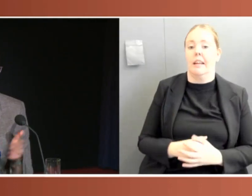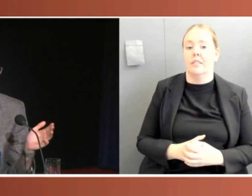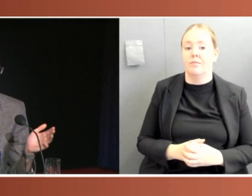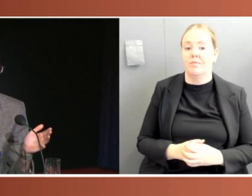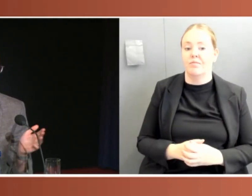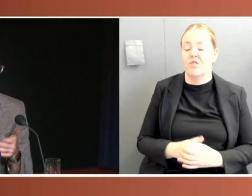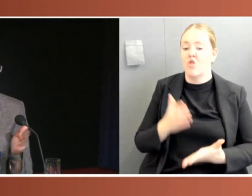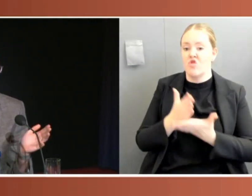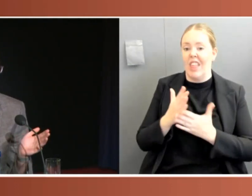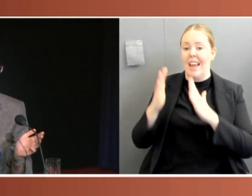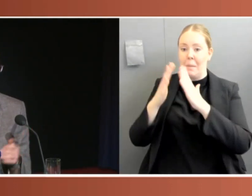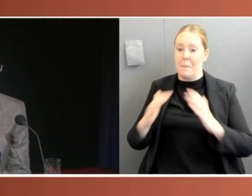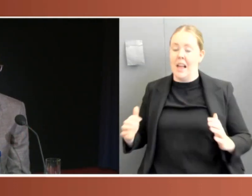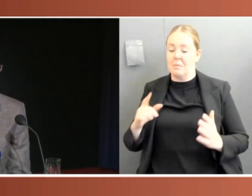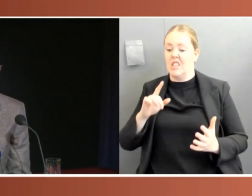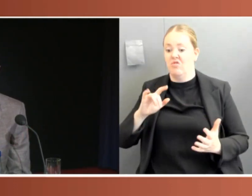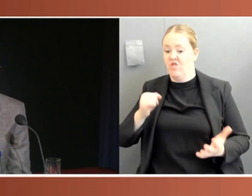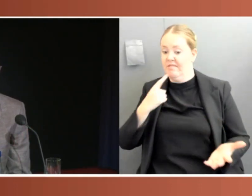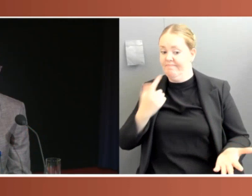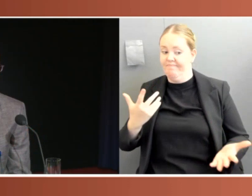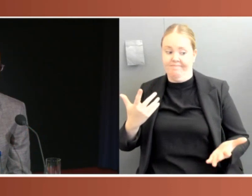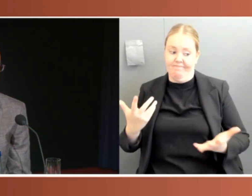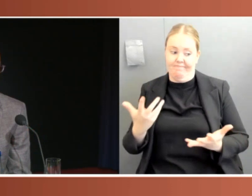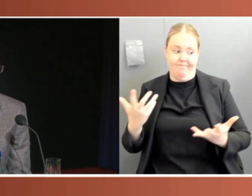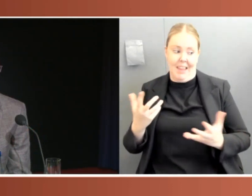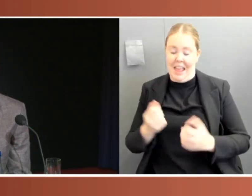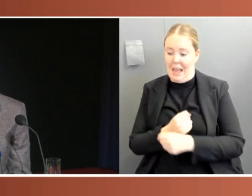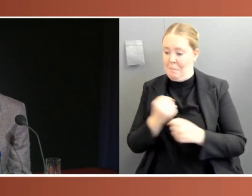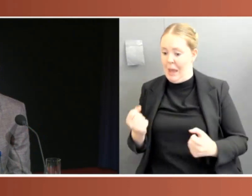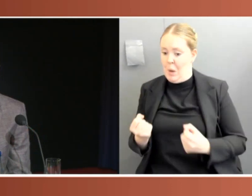we'll come back in 100 days, 200 days, whenever it is. And they shouldn't have done that.